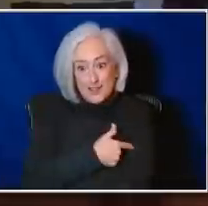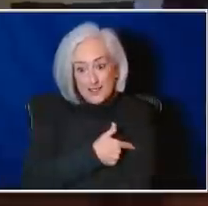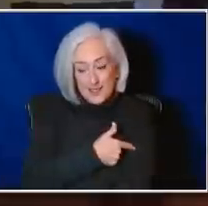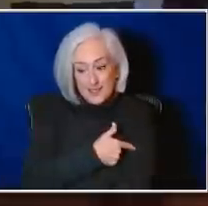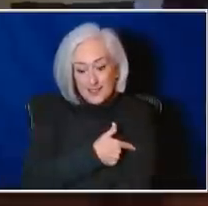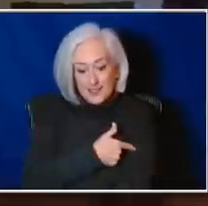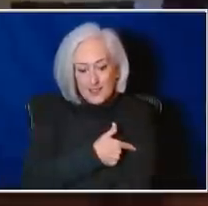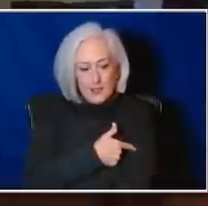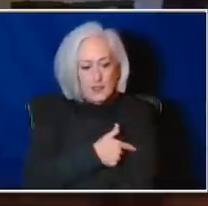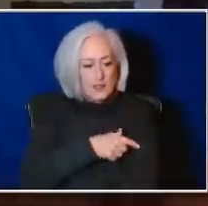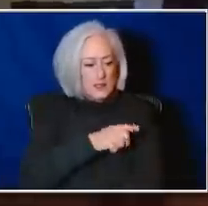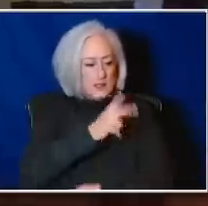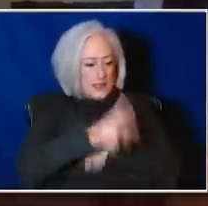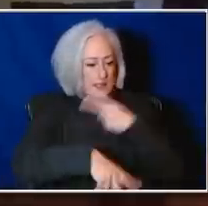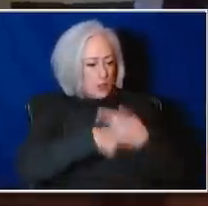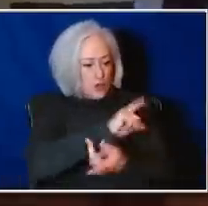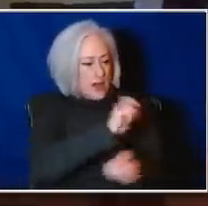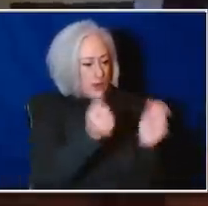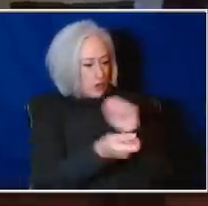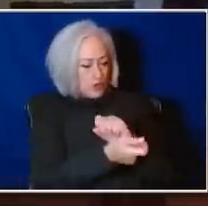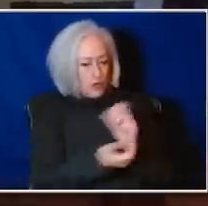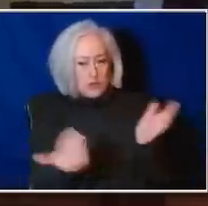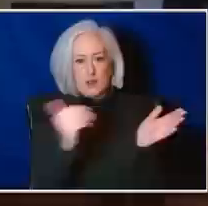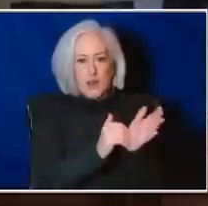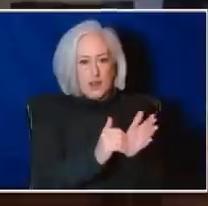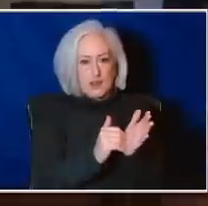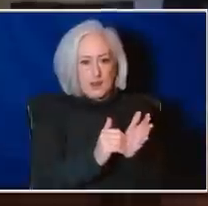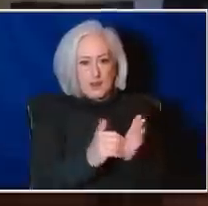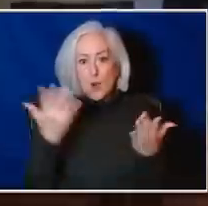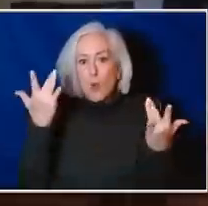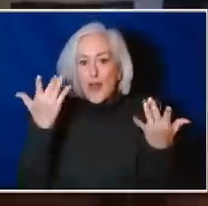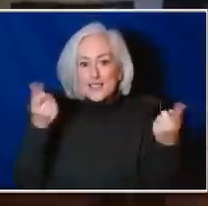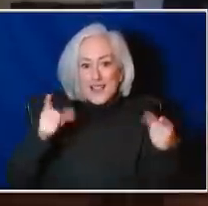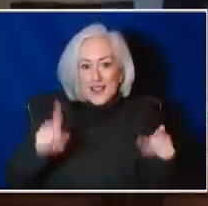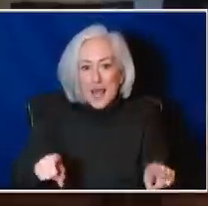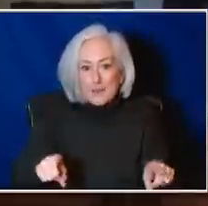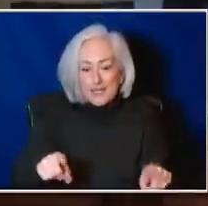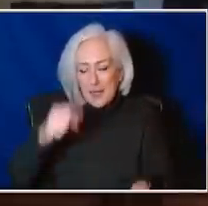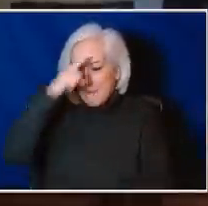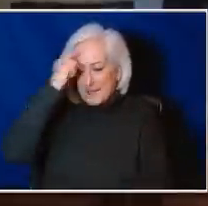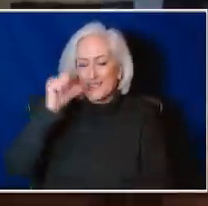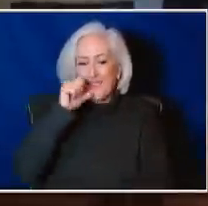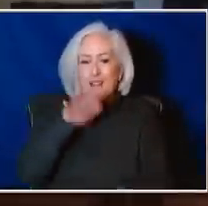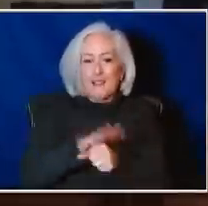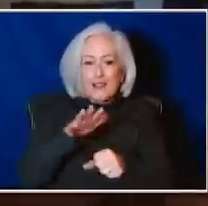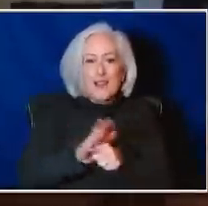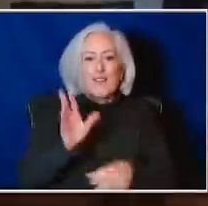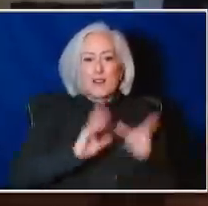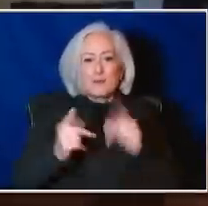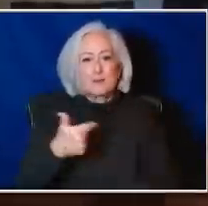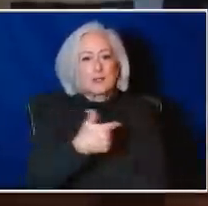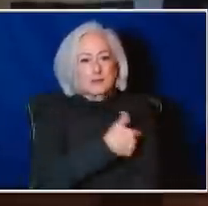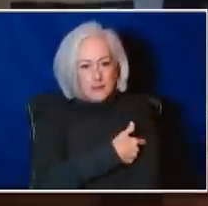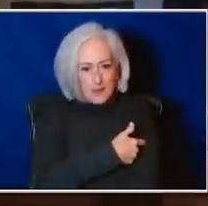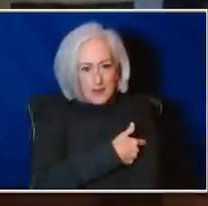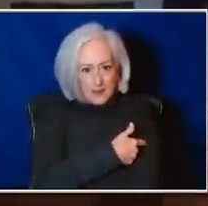vaccinated. We're not wearing masks. I mean, what's that old saying? We've met the enemy and he is us.